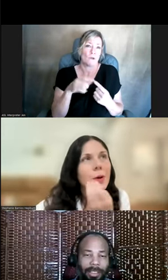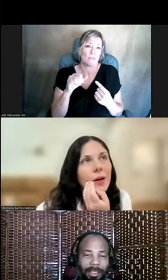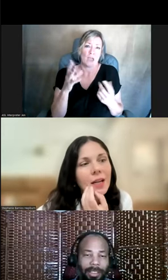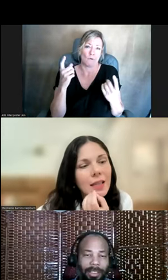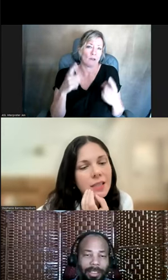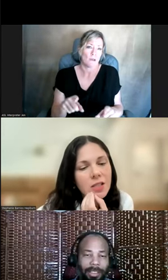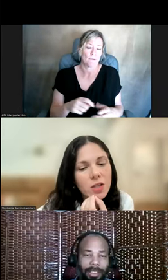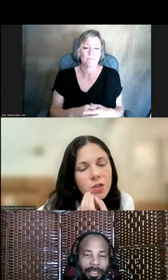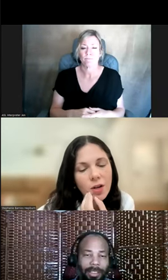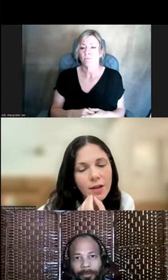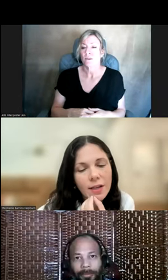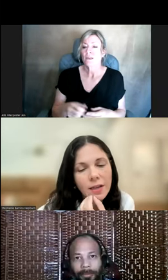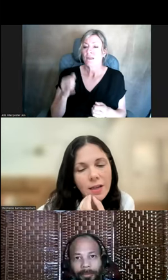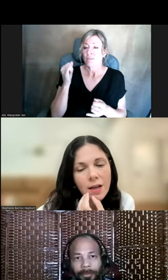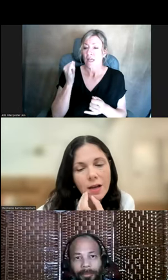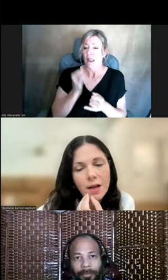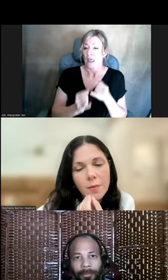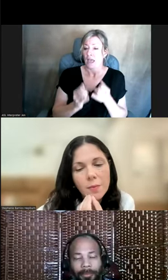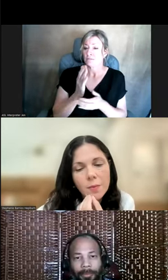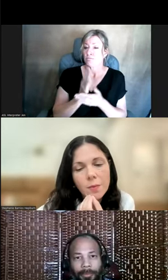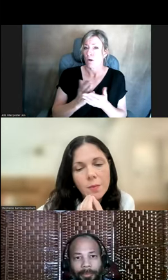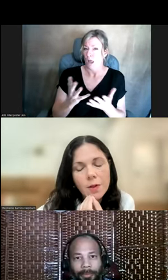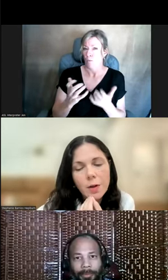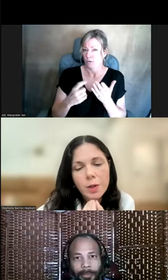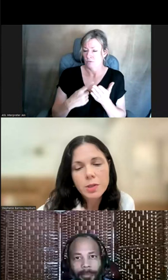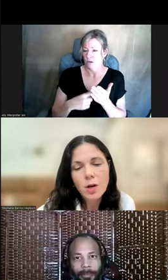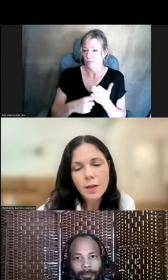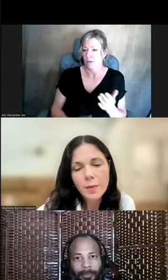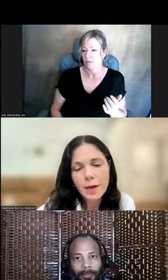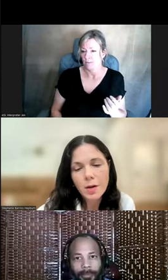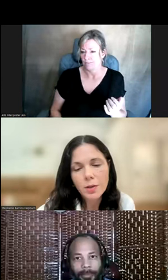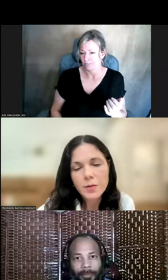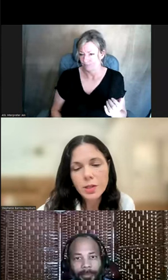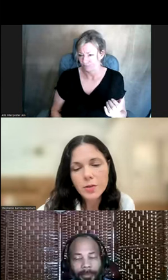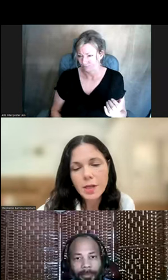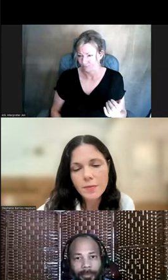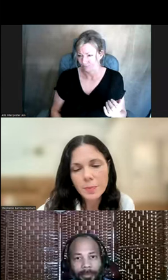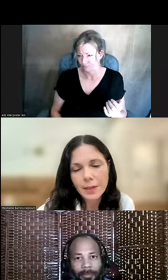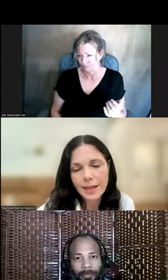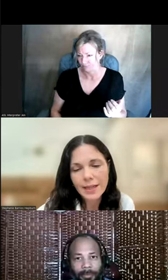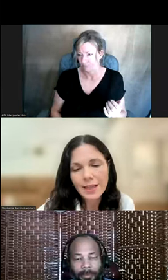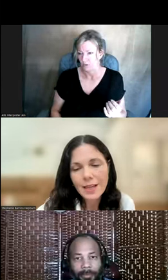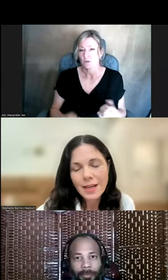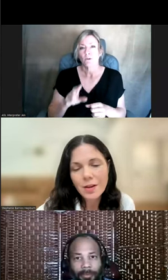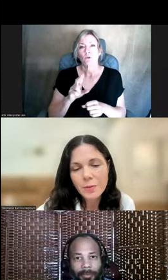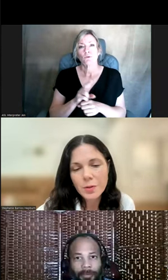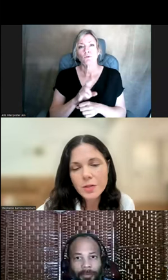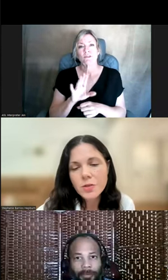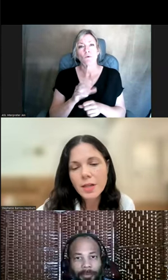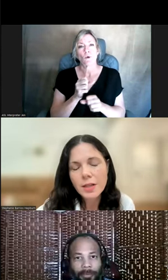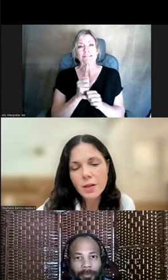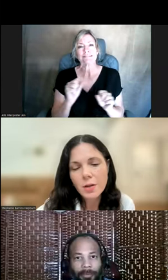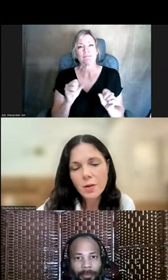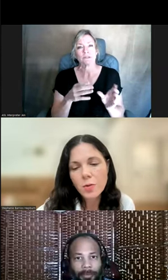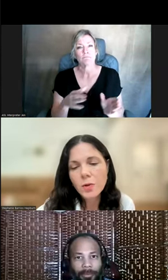last part I'd like to touch on, you know, when you were talking about using your safety plan, I thought it was so